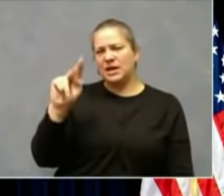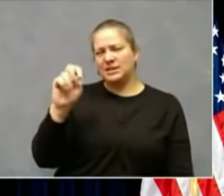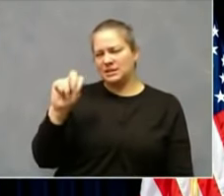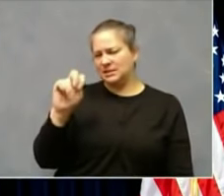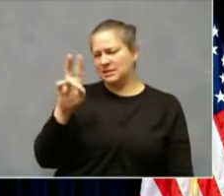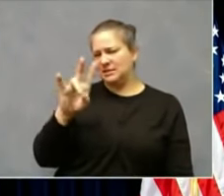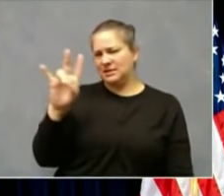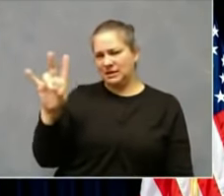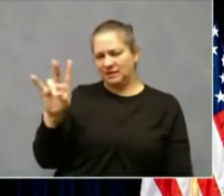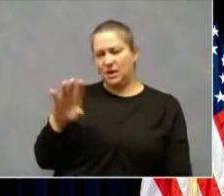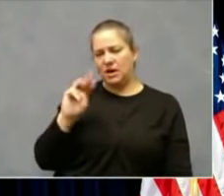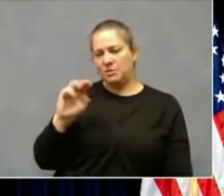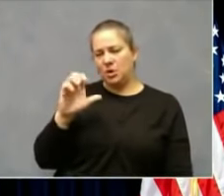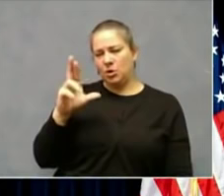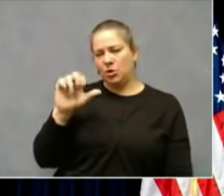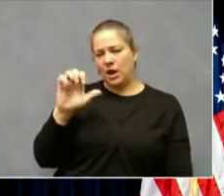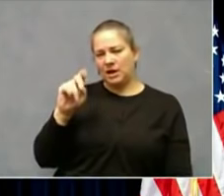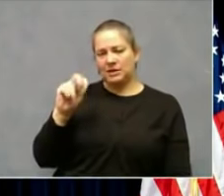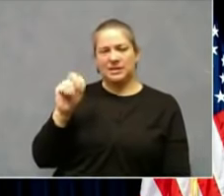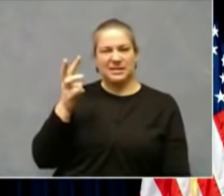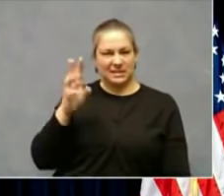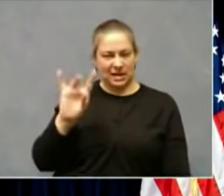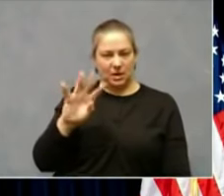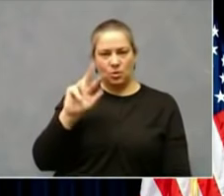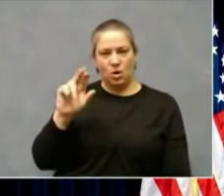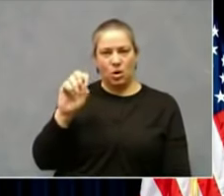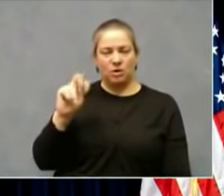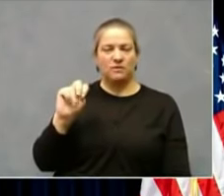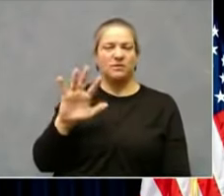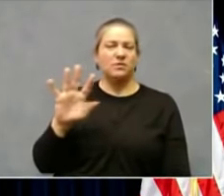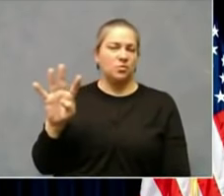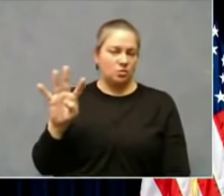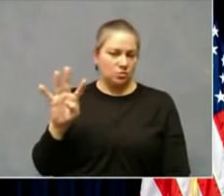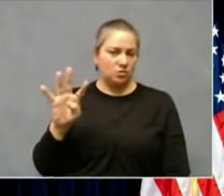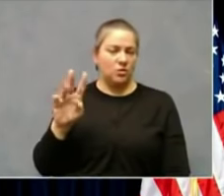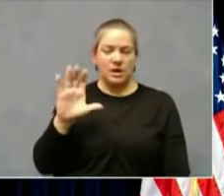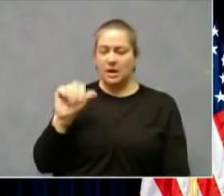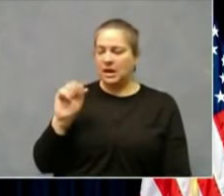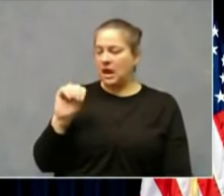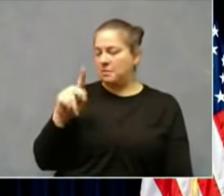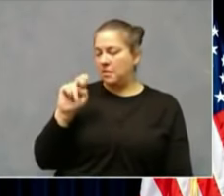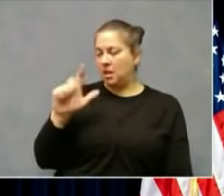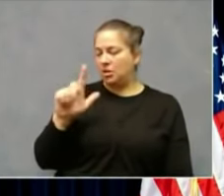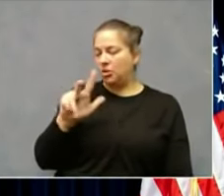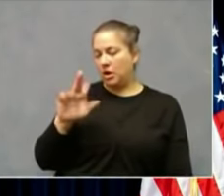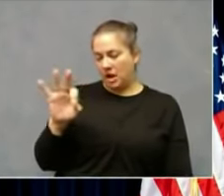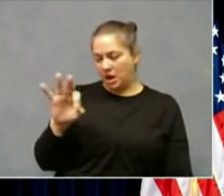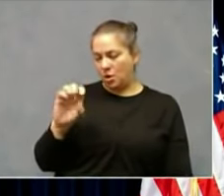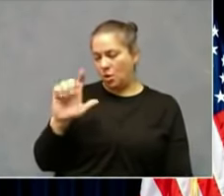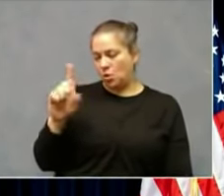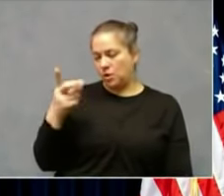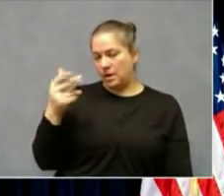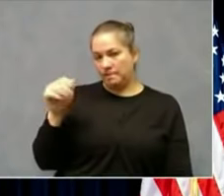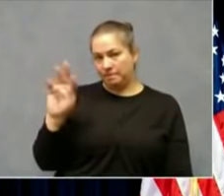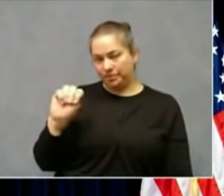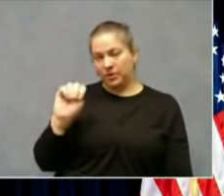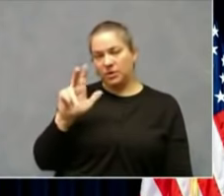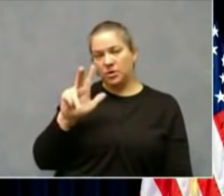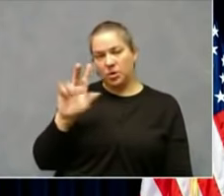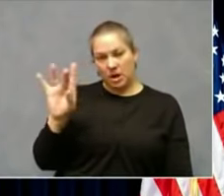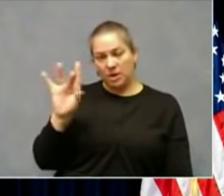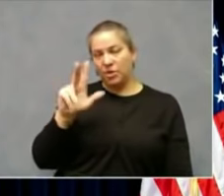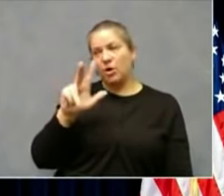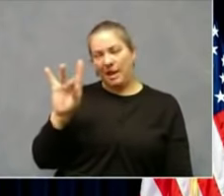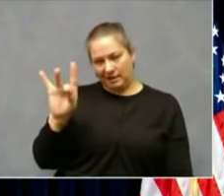McCracken, 68. Warren, 54. Campbell, 39. Oldham, 38. I think they had